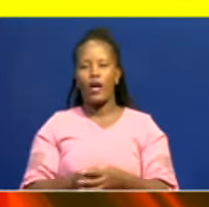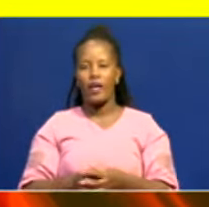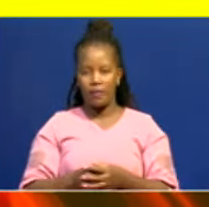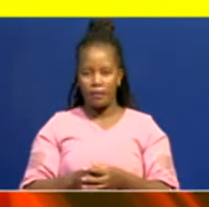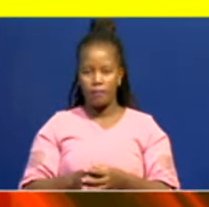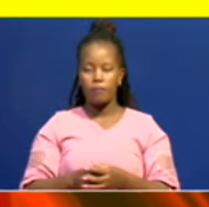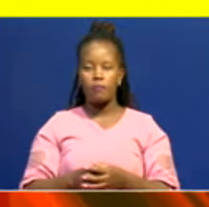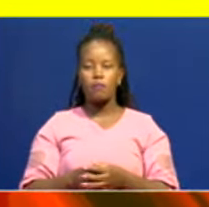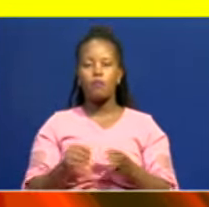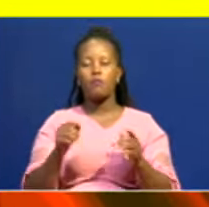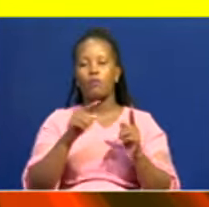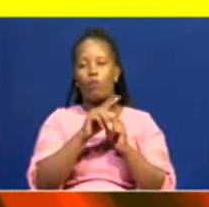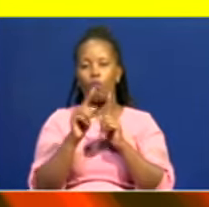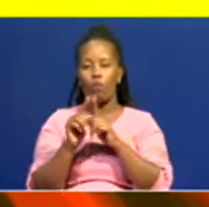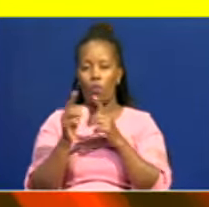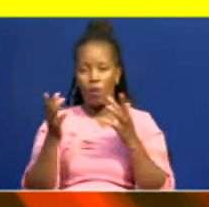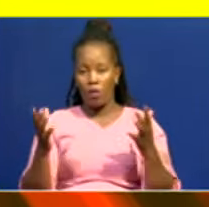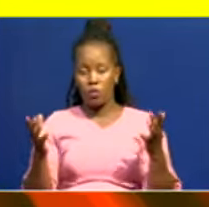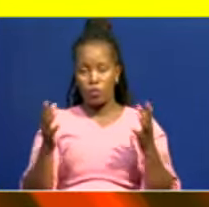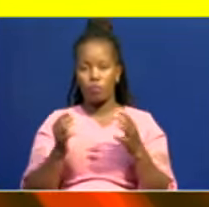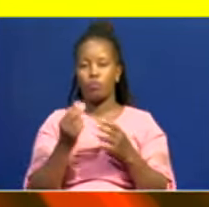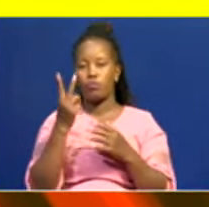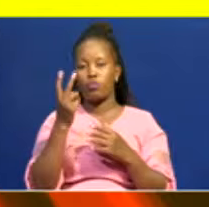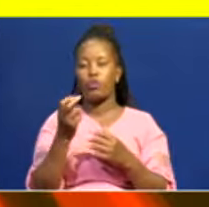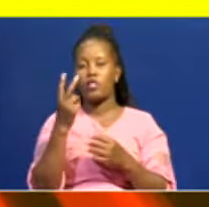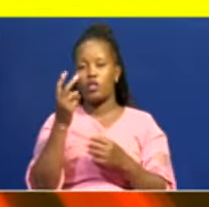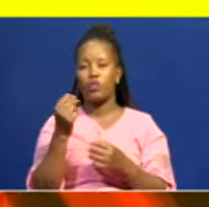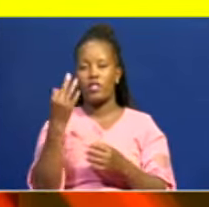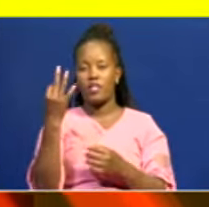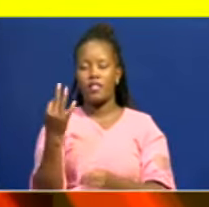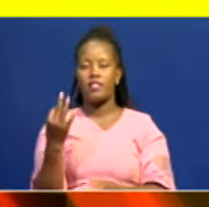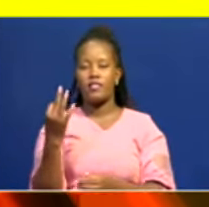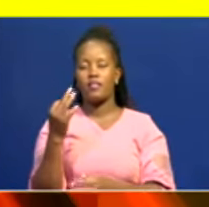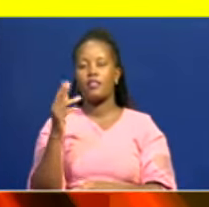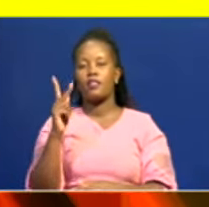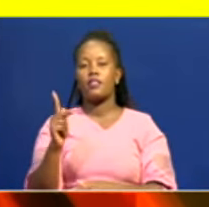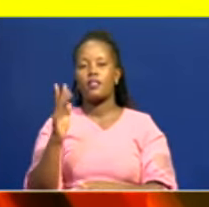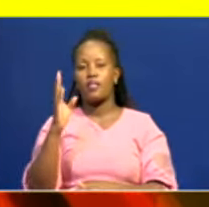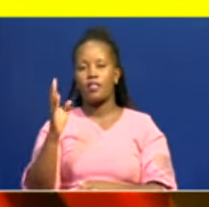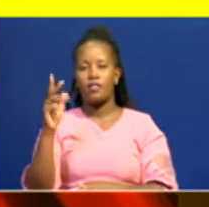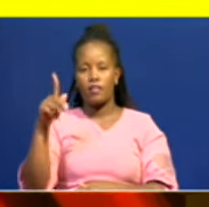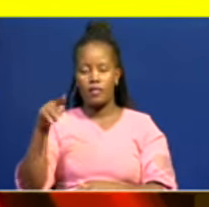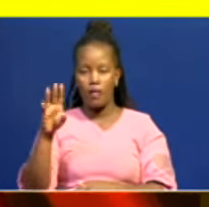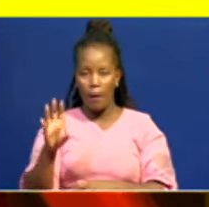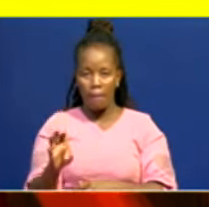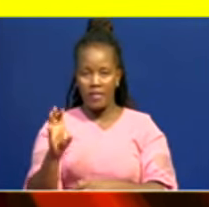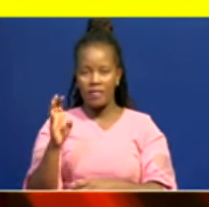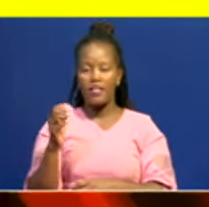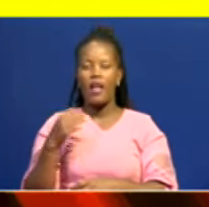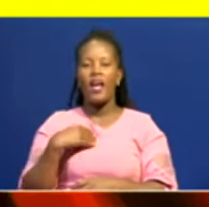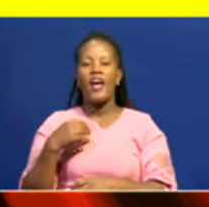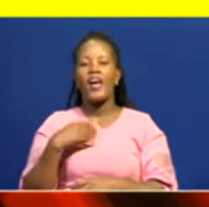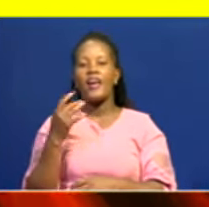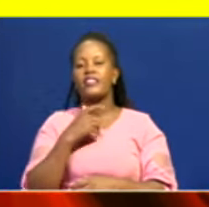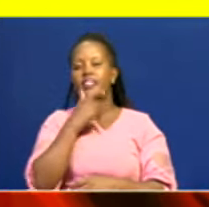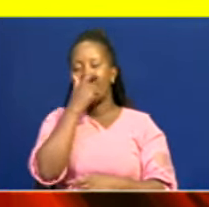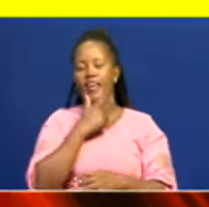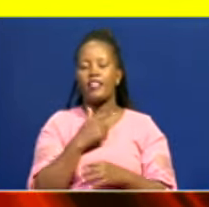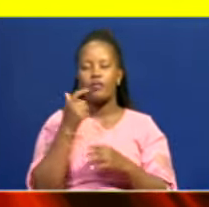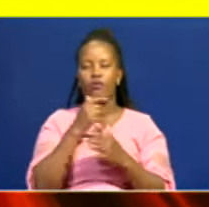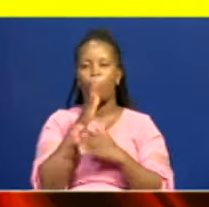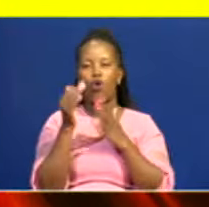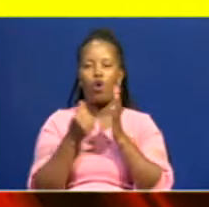Given that, the 2023 KCPE Court was the last under the 844 education